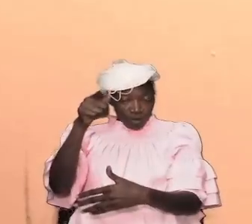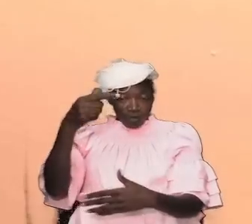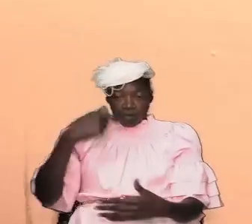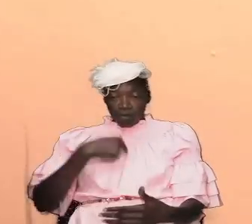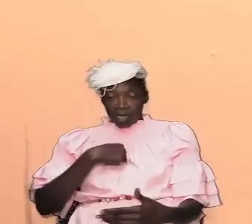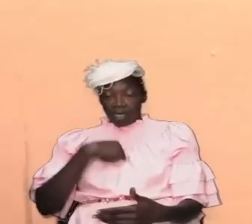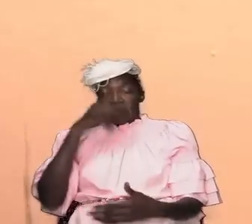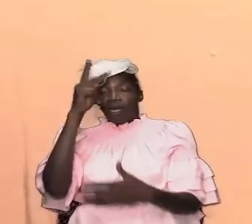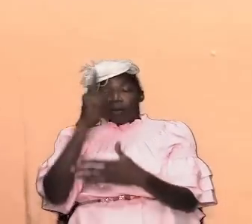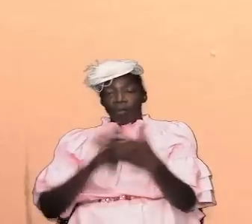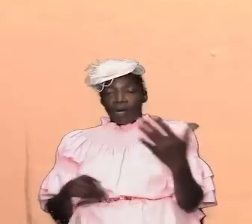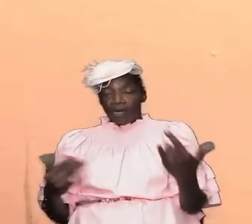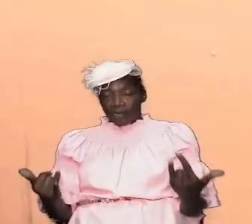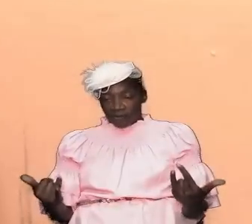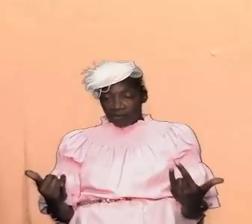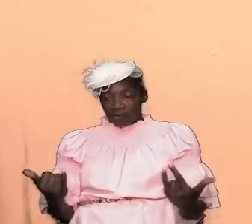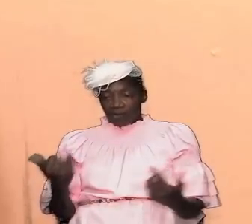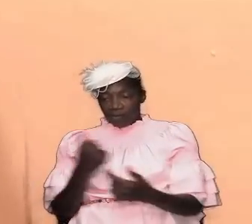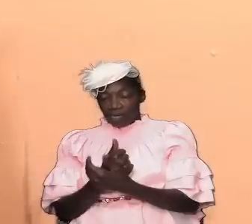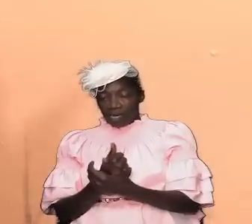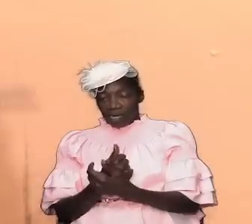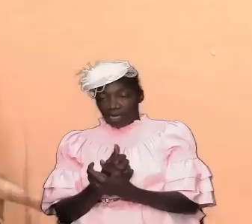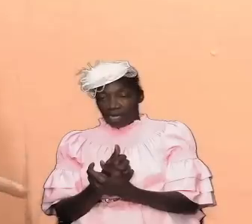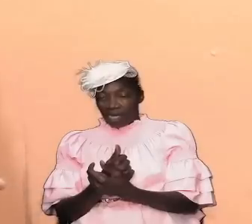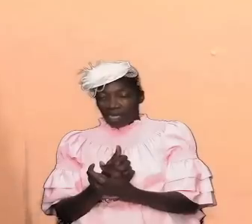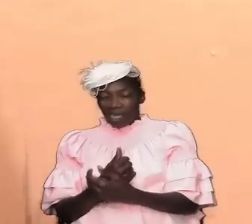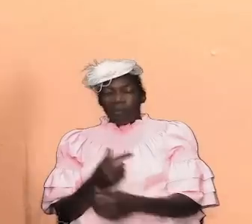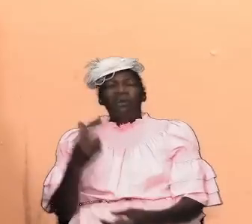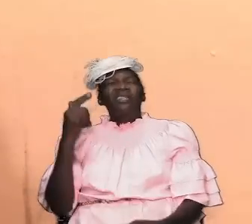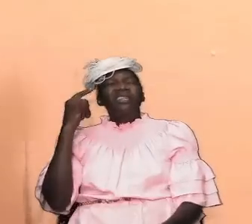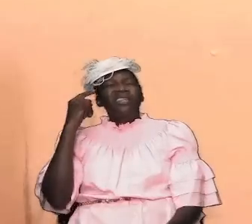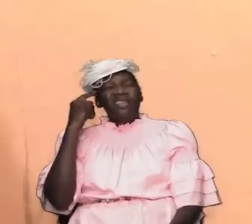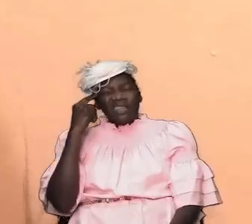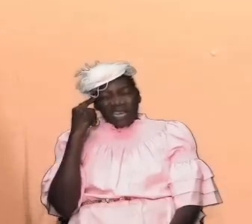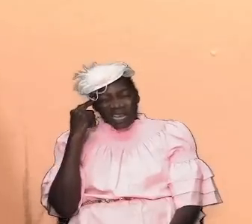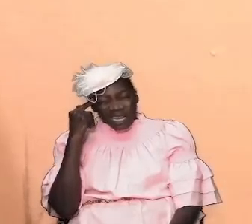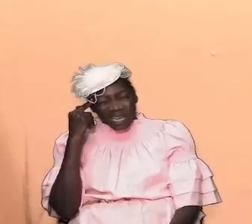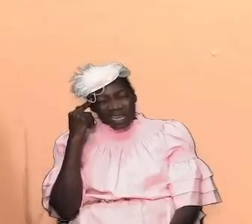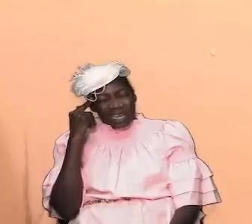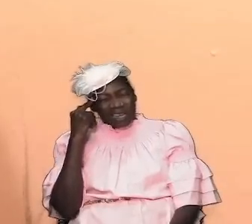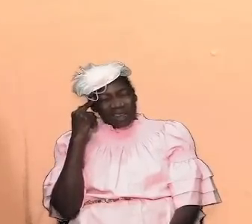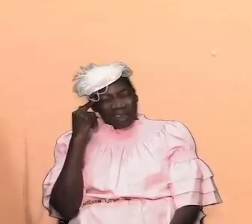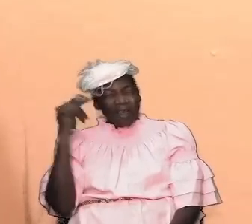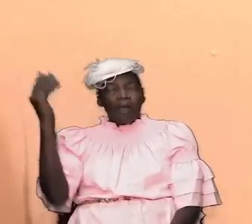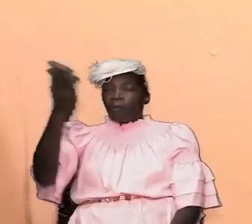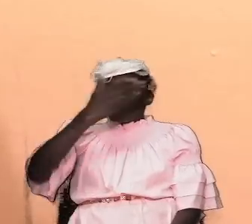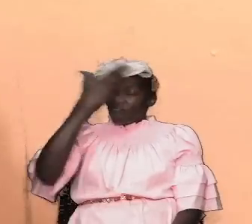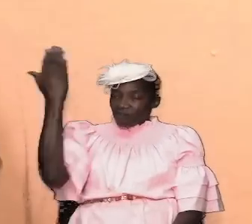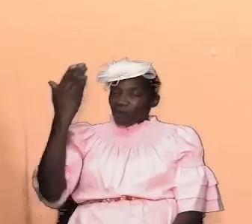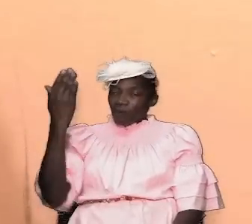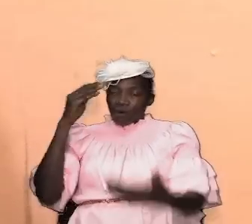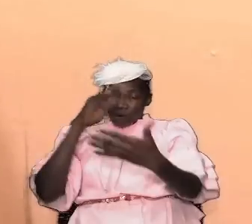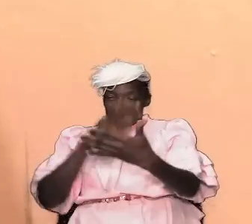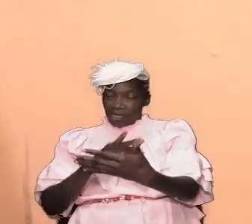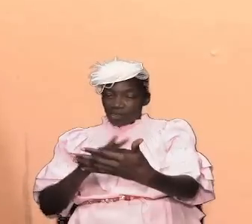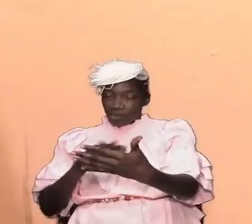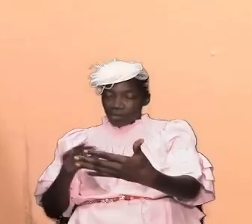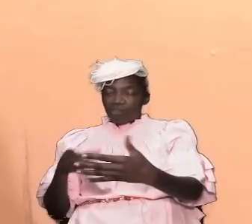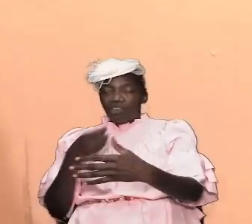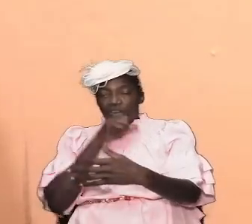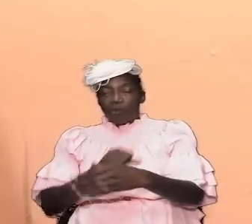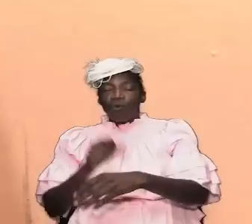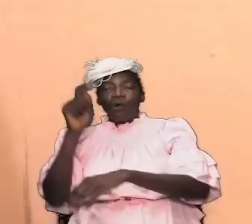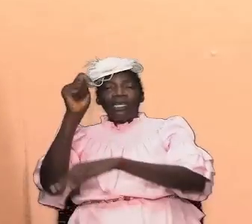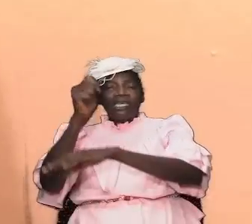of today was prefigured in scriptures in the old testament